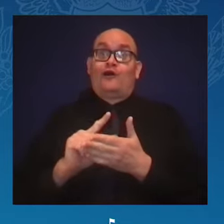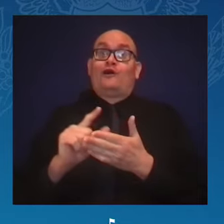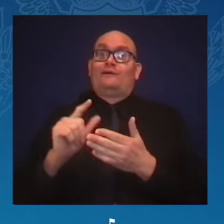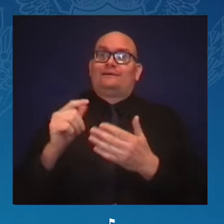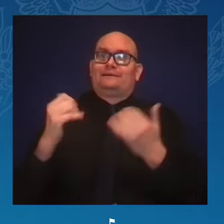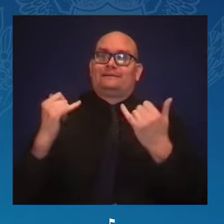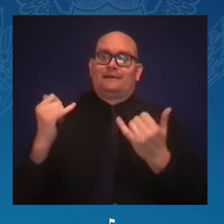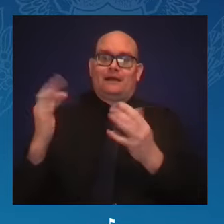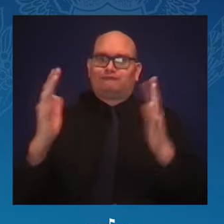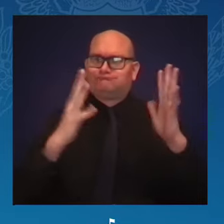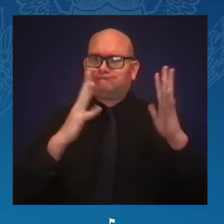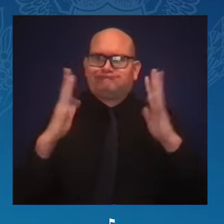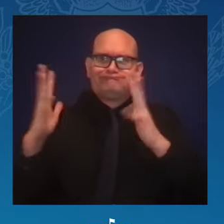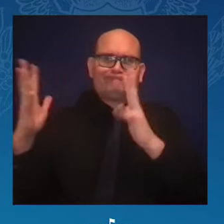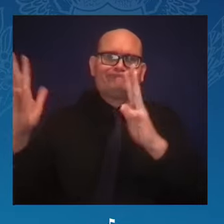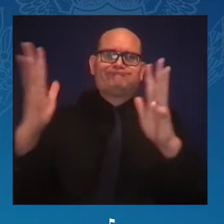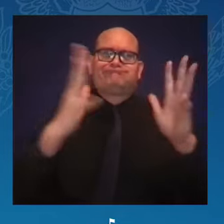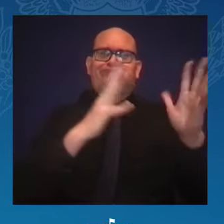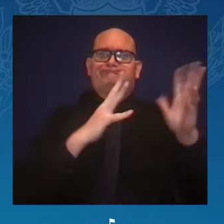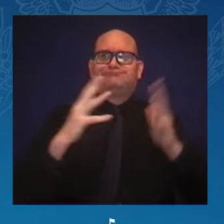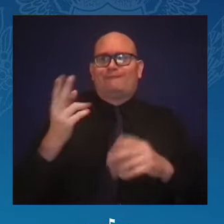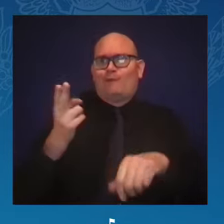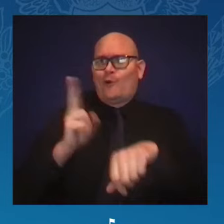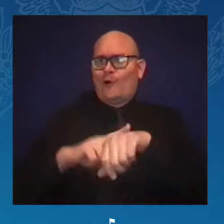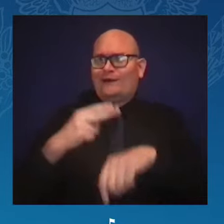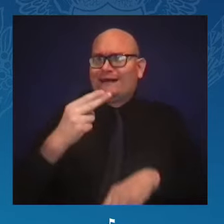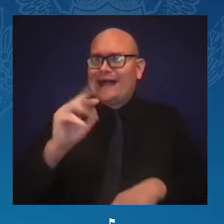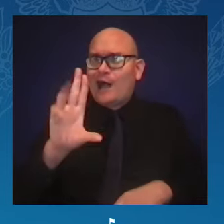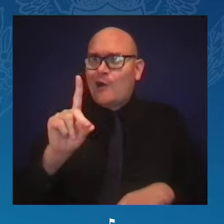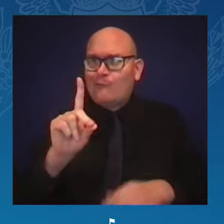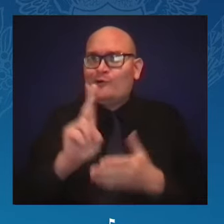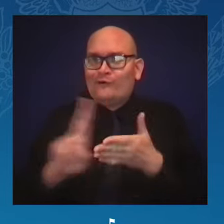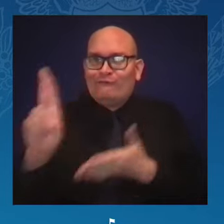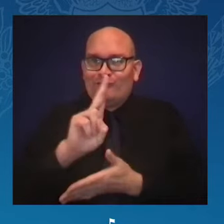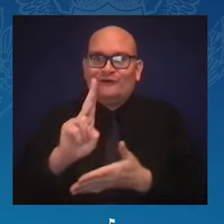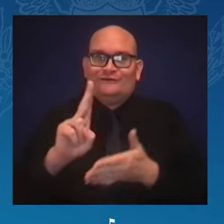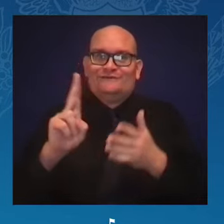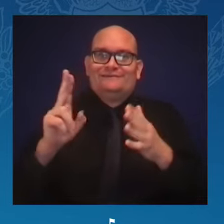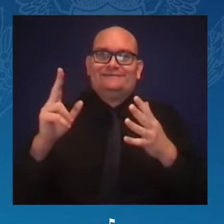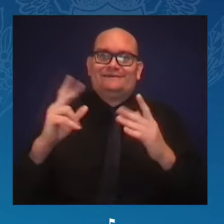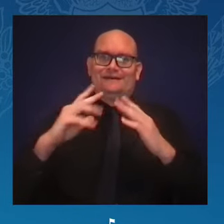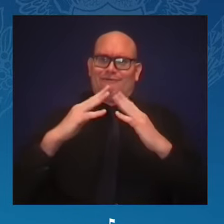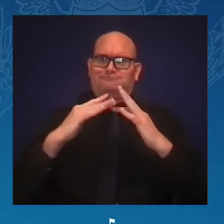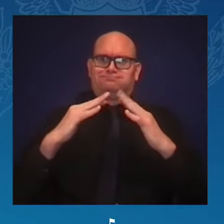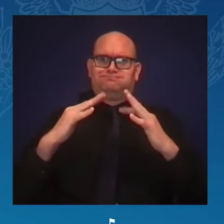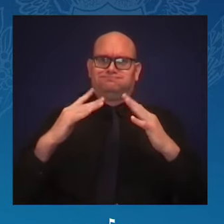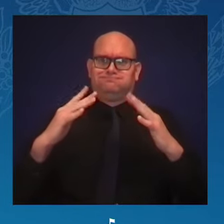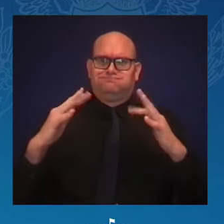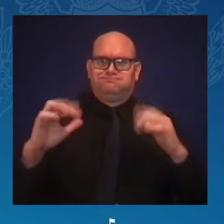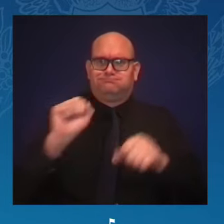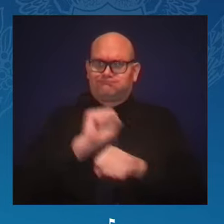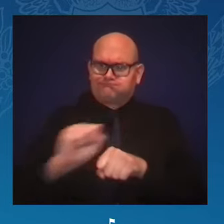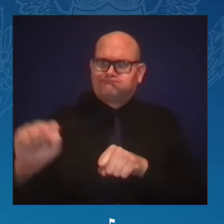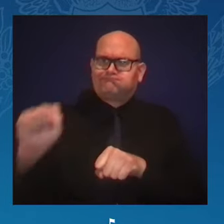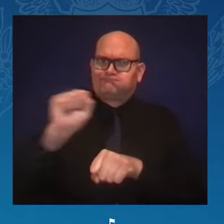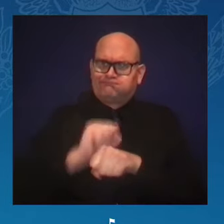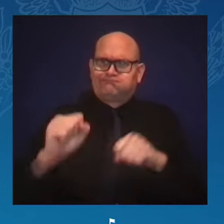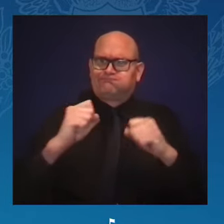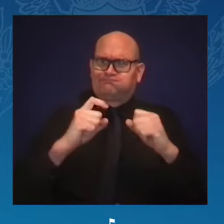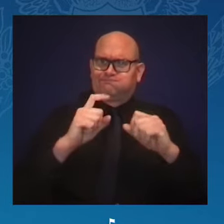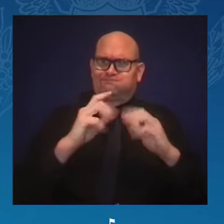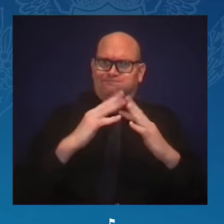Her career is a kaleidoscope of work for the people, which is her mantra.